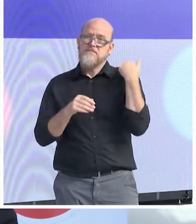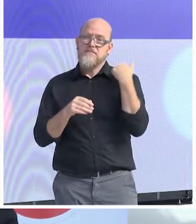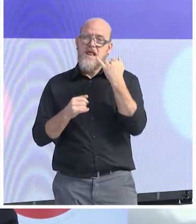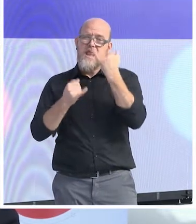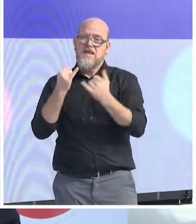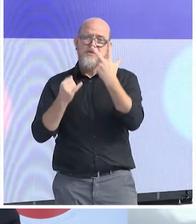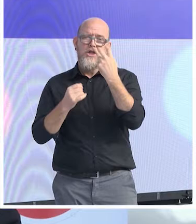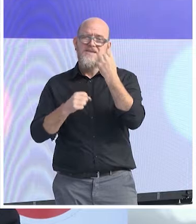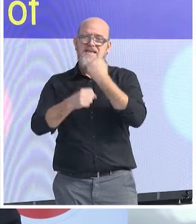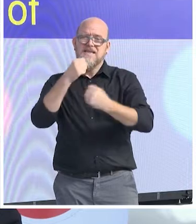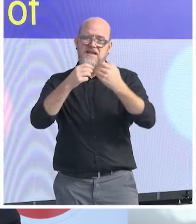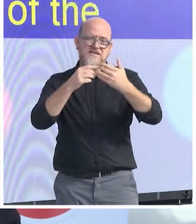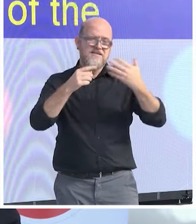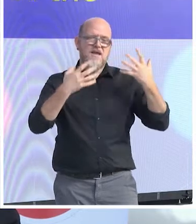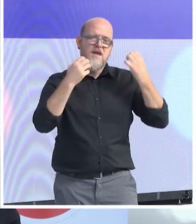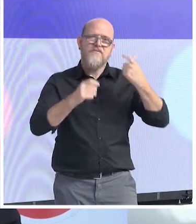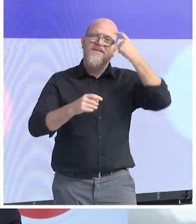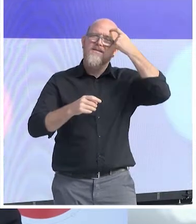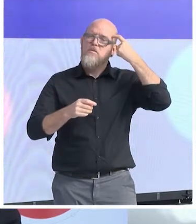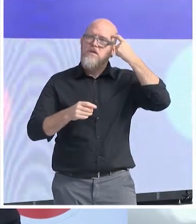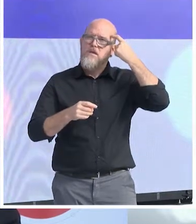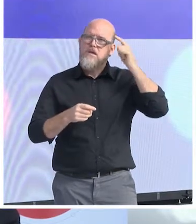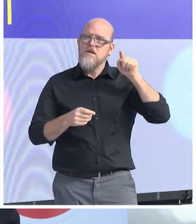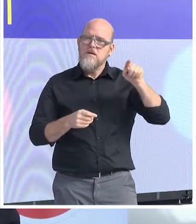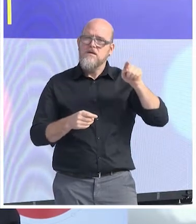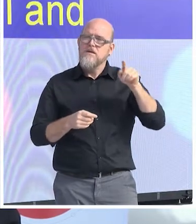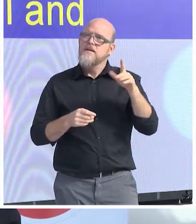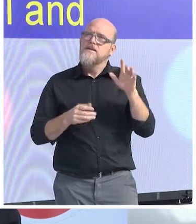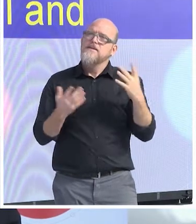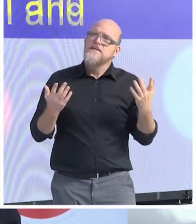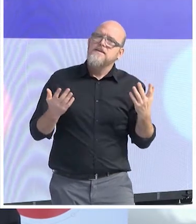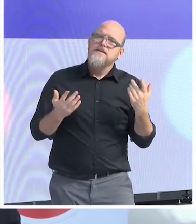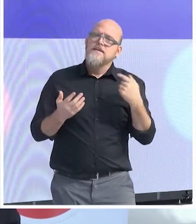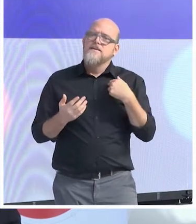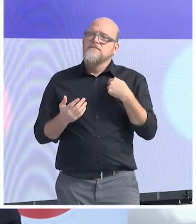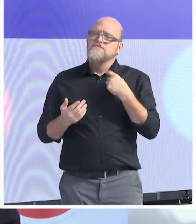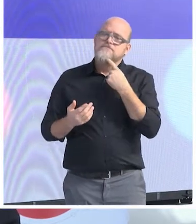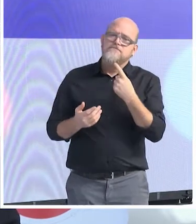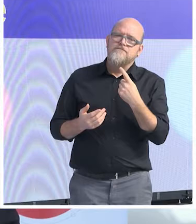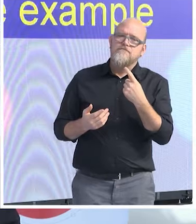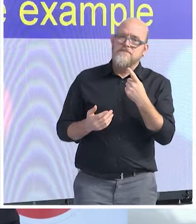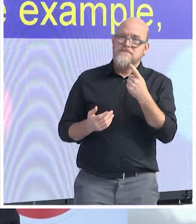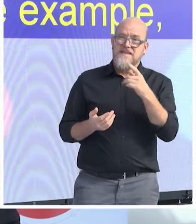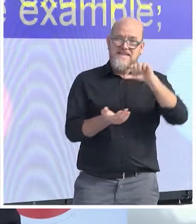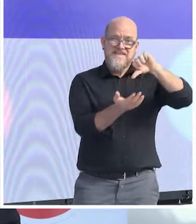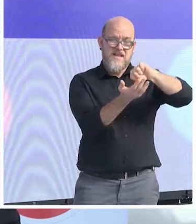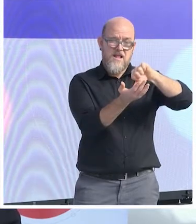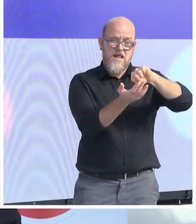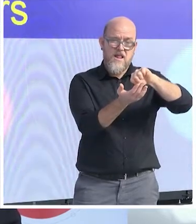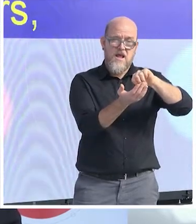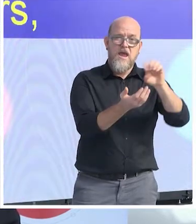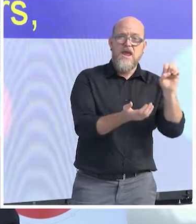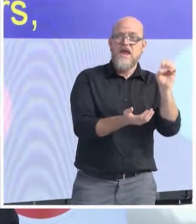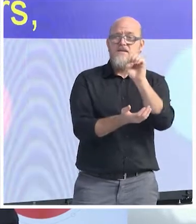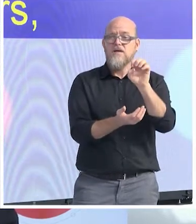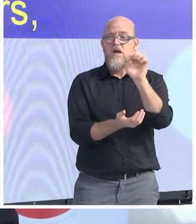depopulation of Central and Eastern Europe. Just give you one example. Just in the last 10 years, 3.4 million Romanians have